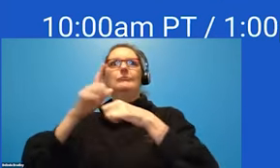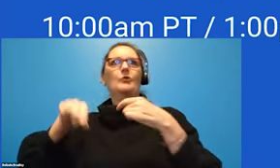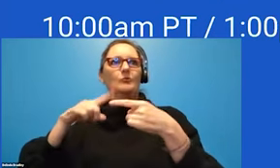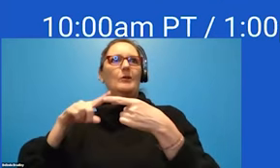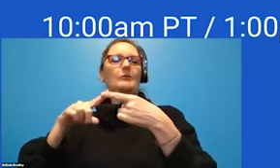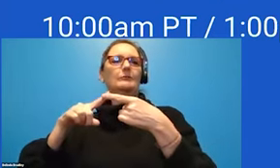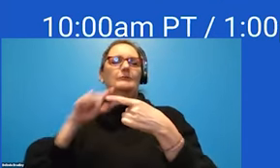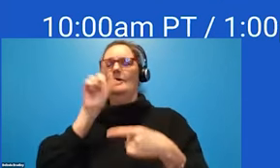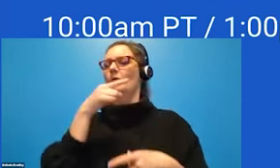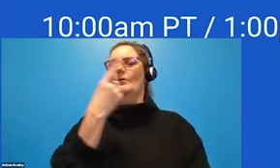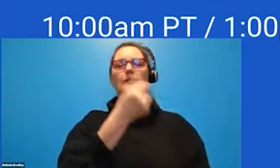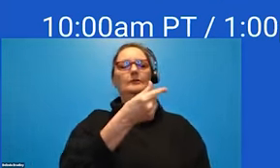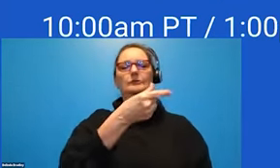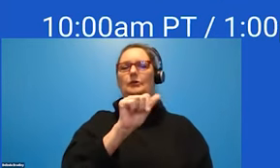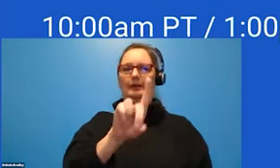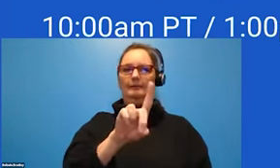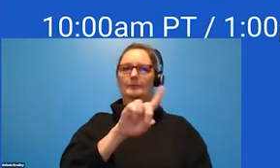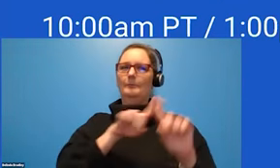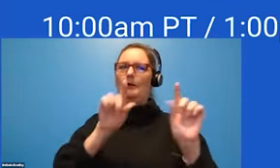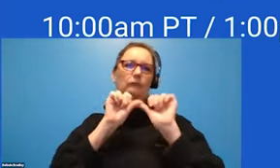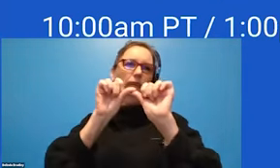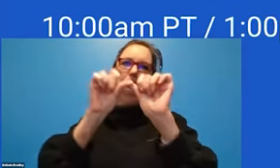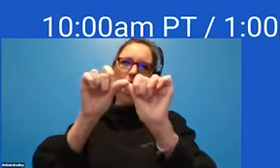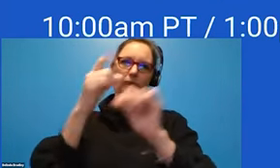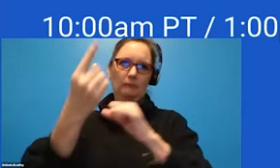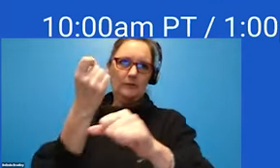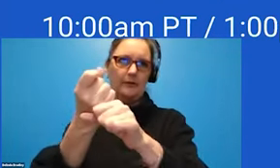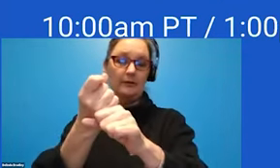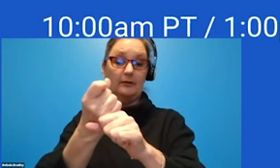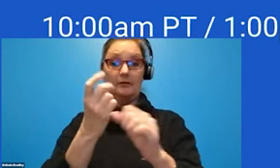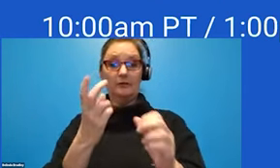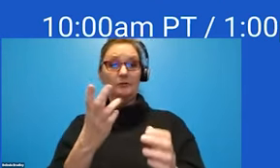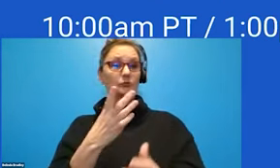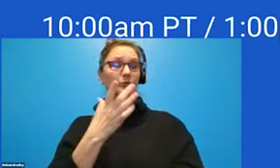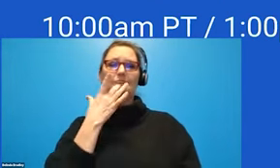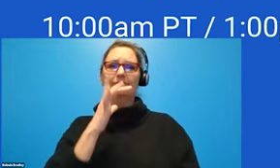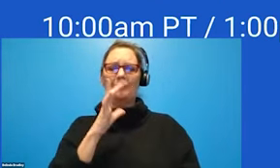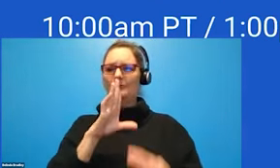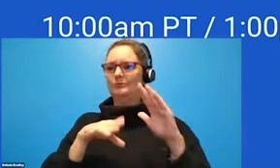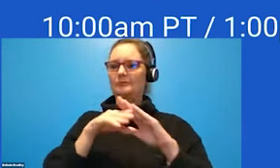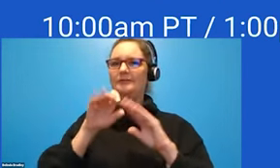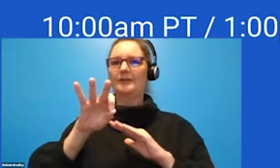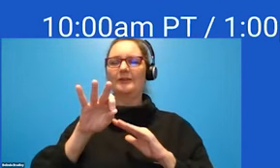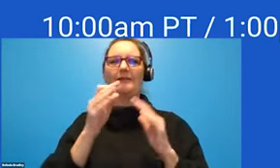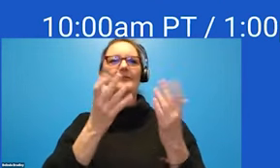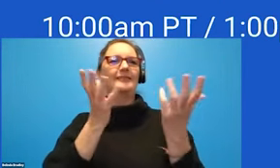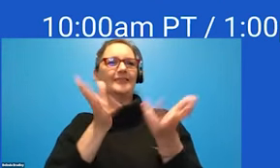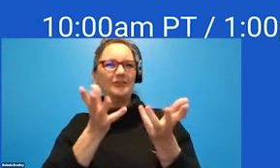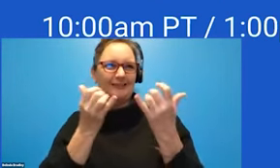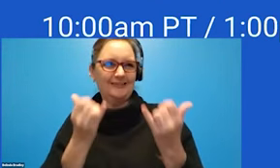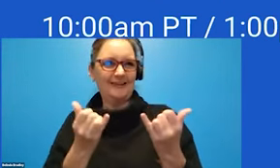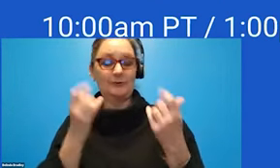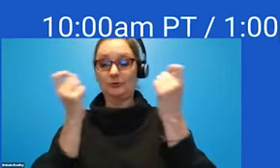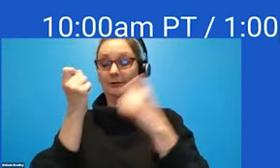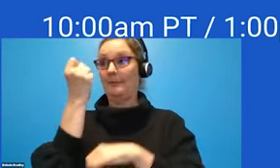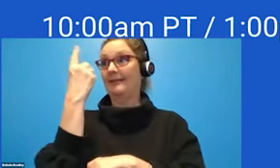Awareness Day or GAD. So, I'm honored to kick off today's Fireside Chat in celebration of the 11th annual